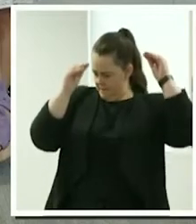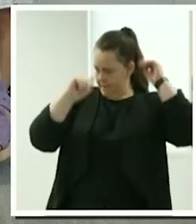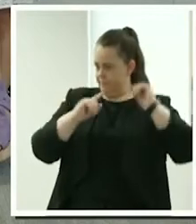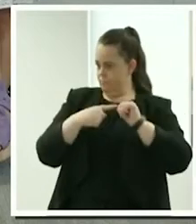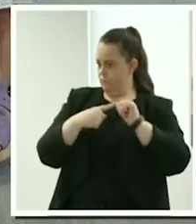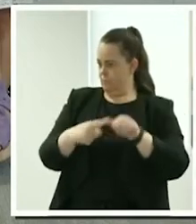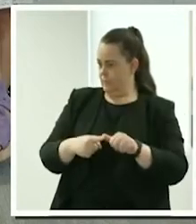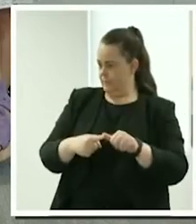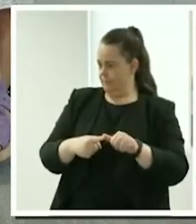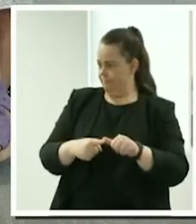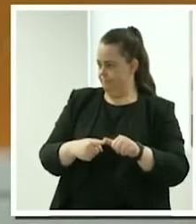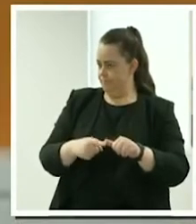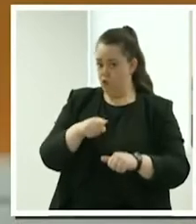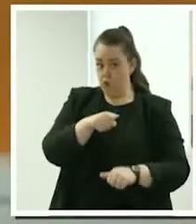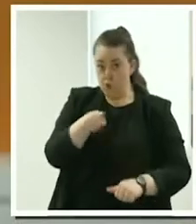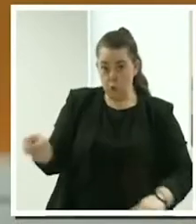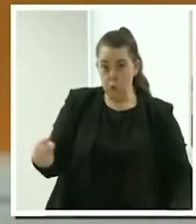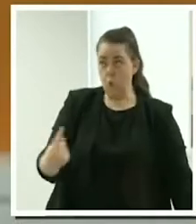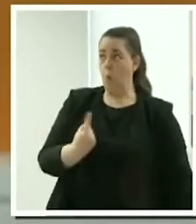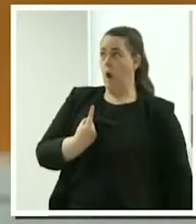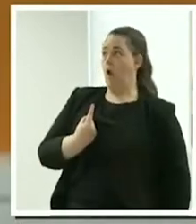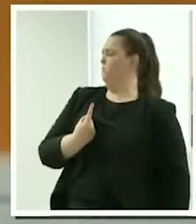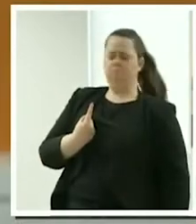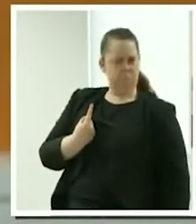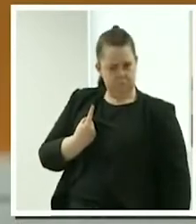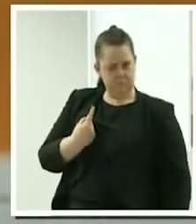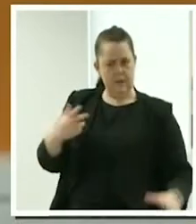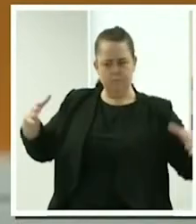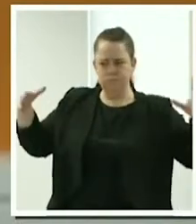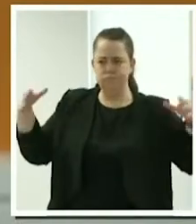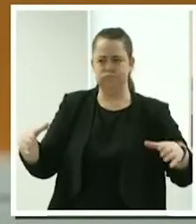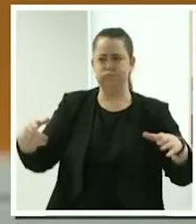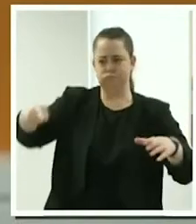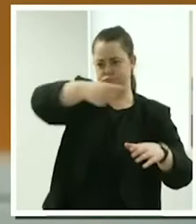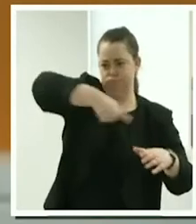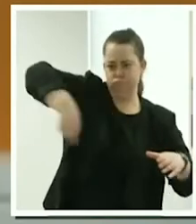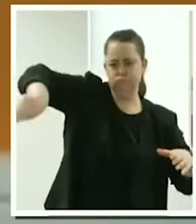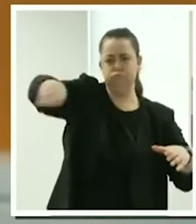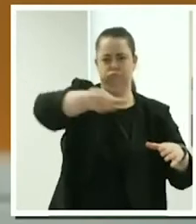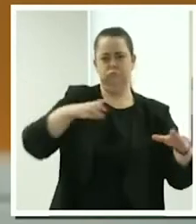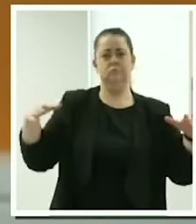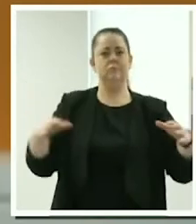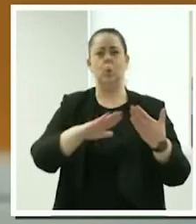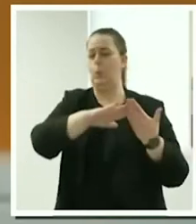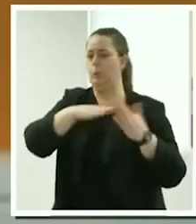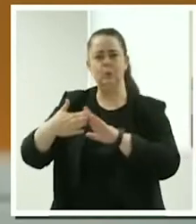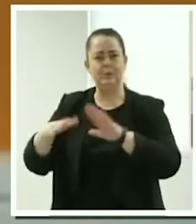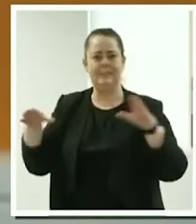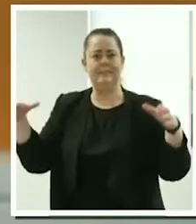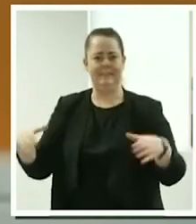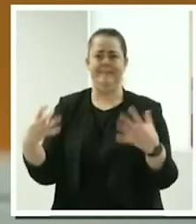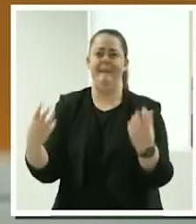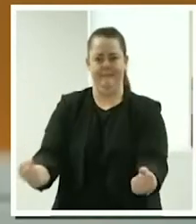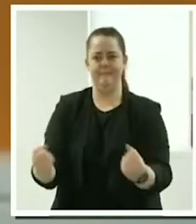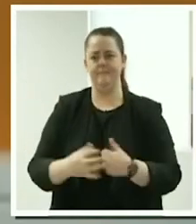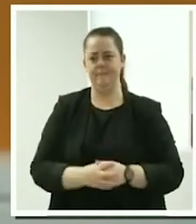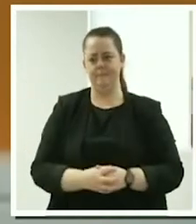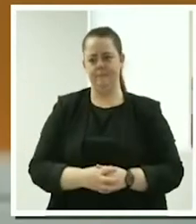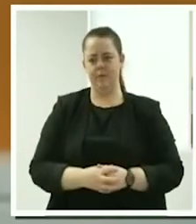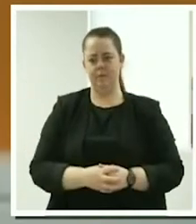not alone. You are definitely not alone. There's a broader community of us out there that